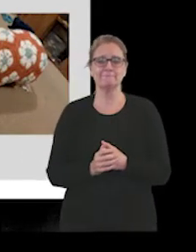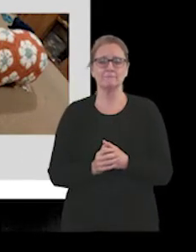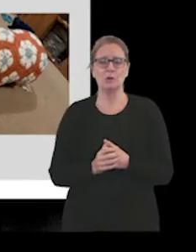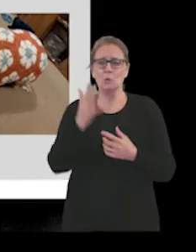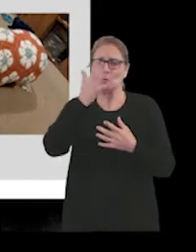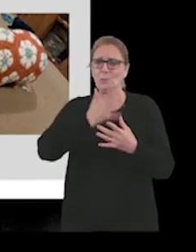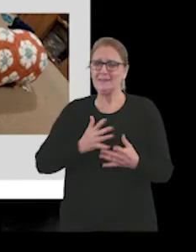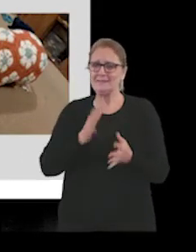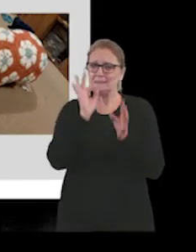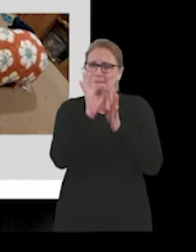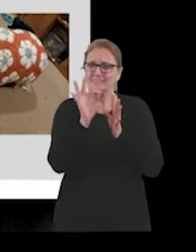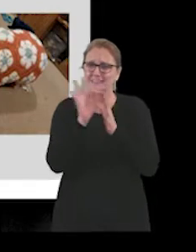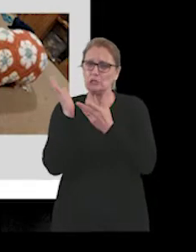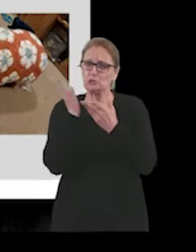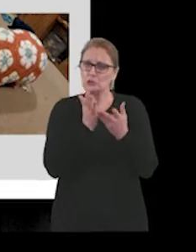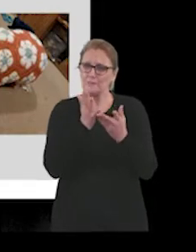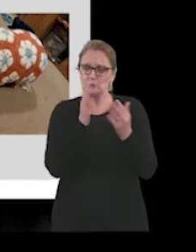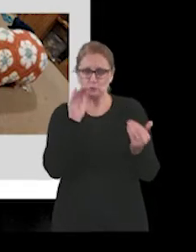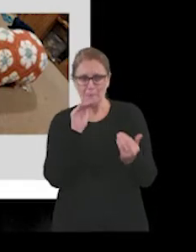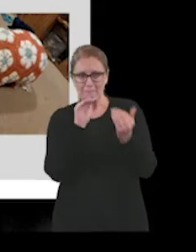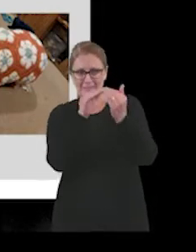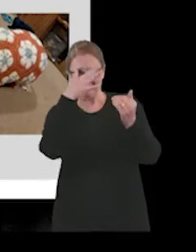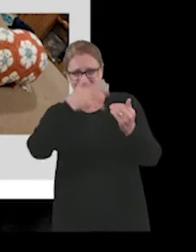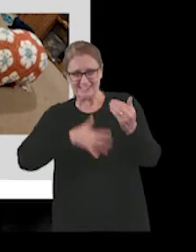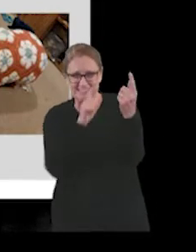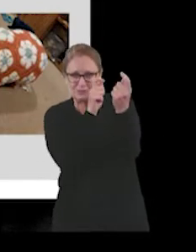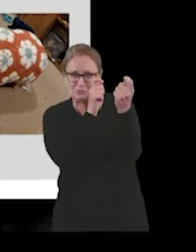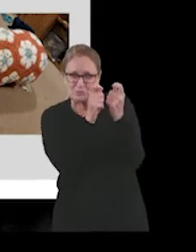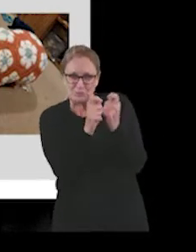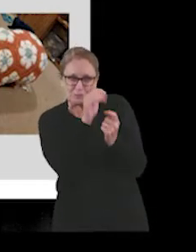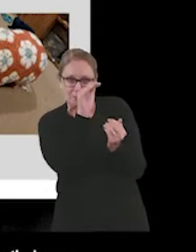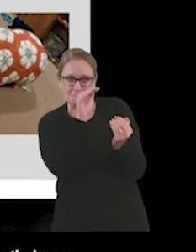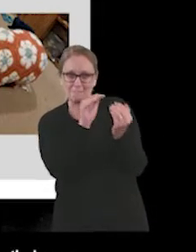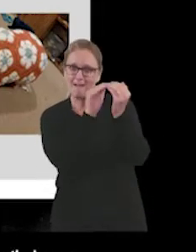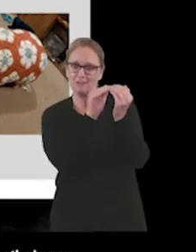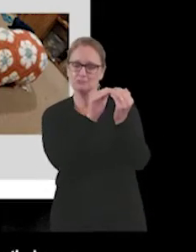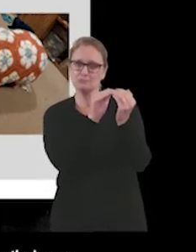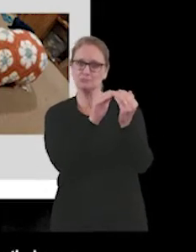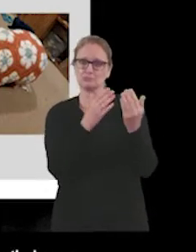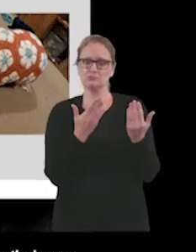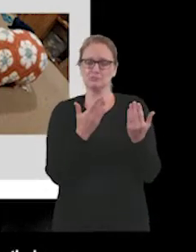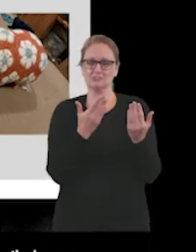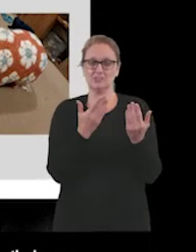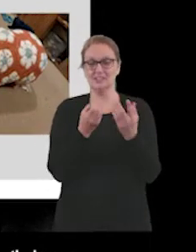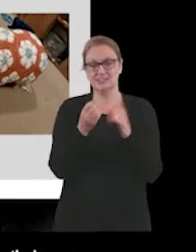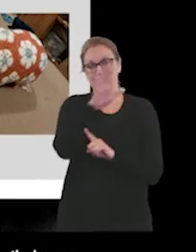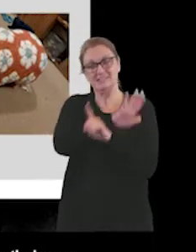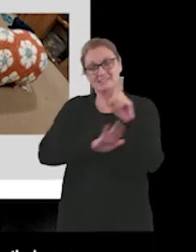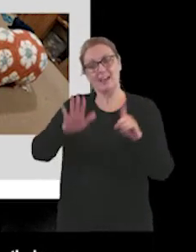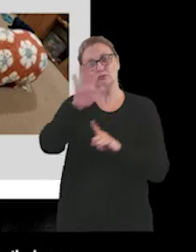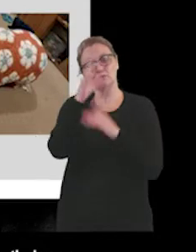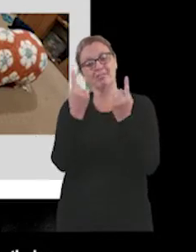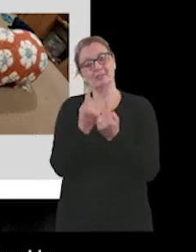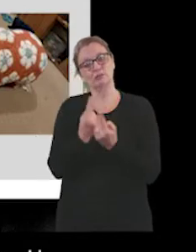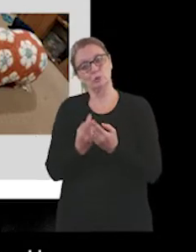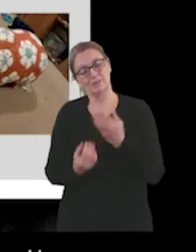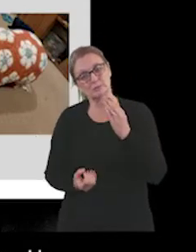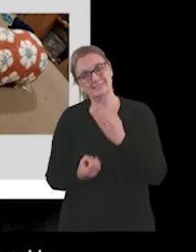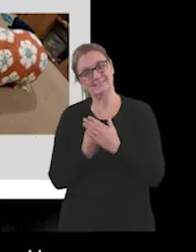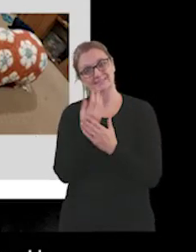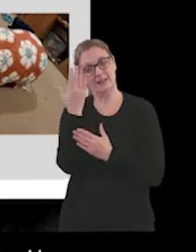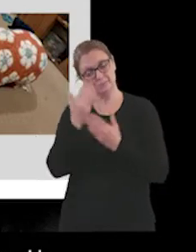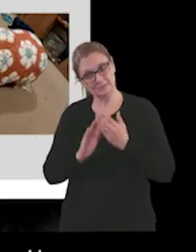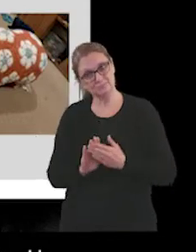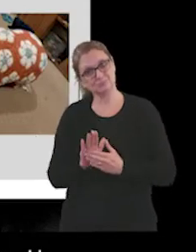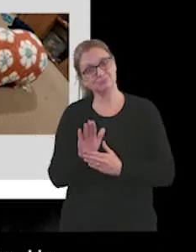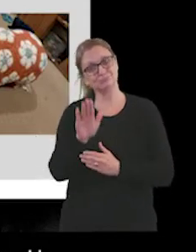tailored to meet the needs of these people. And it's not just Nottingham, it's been a national issue that's been been growing over recent years. So I'm really